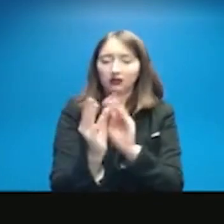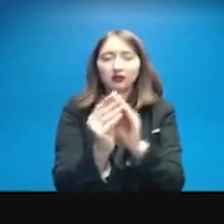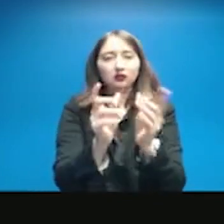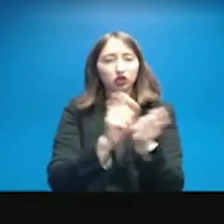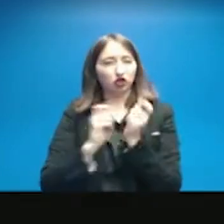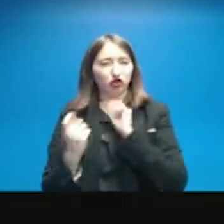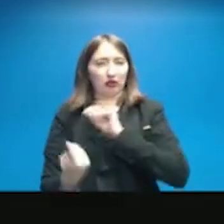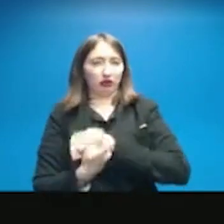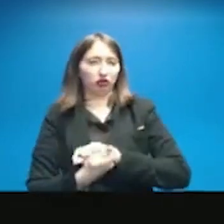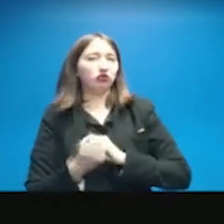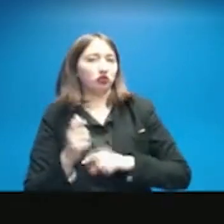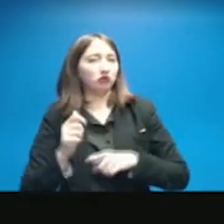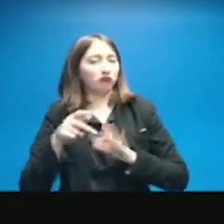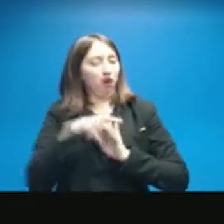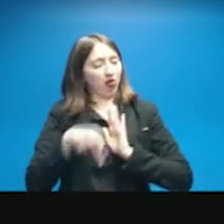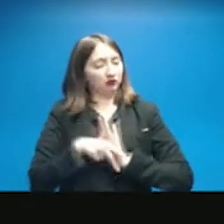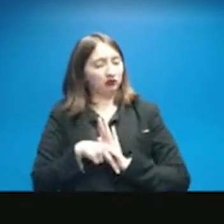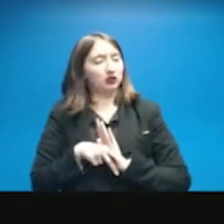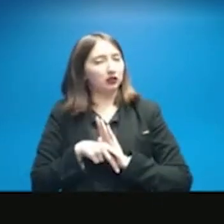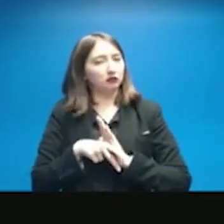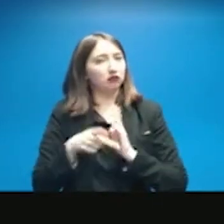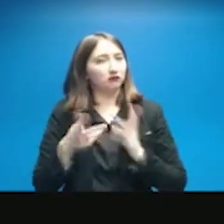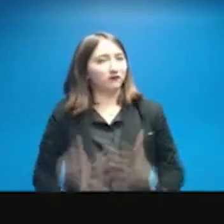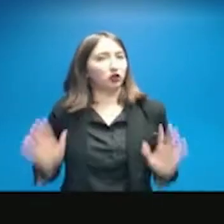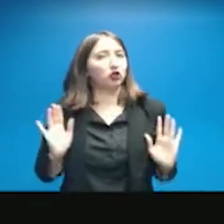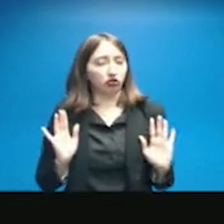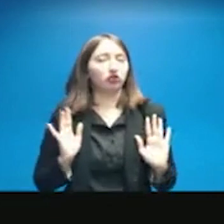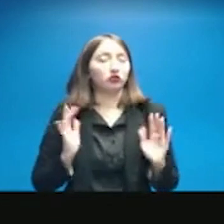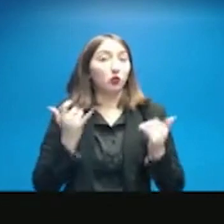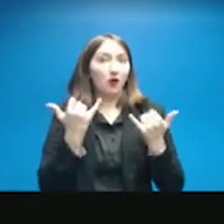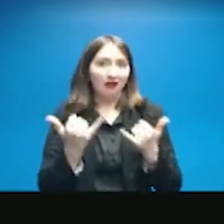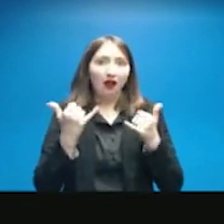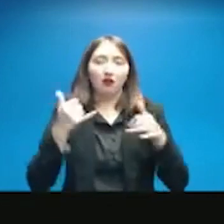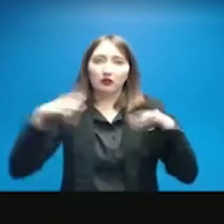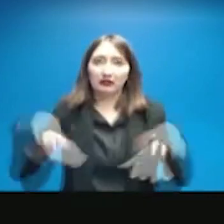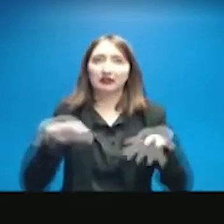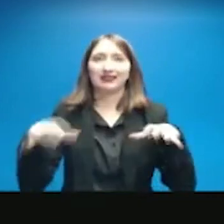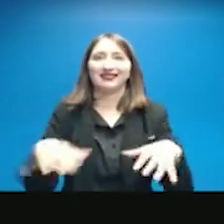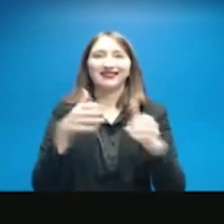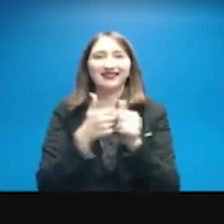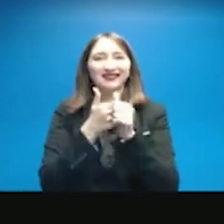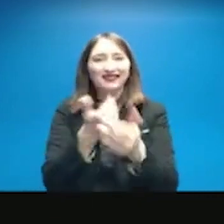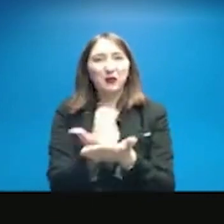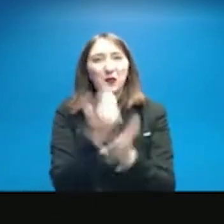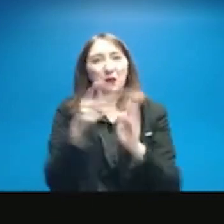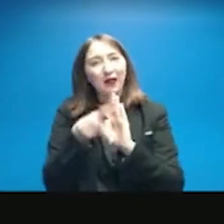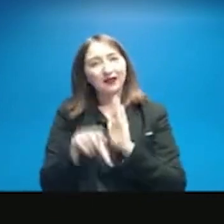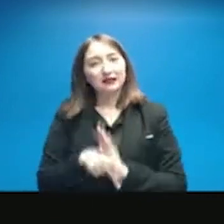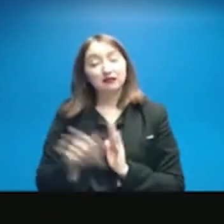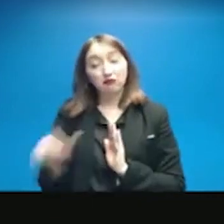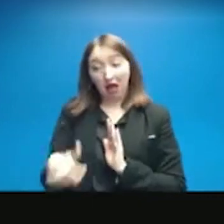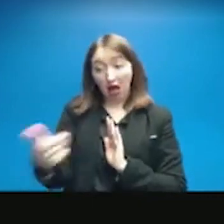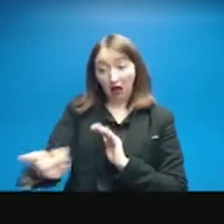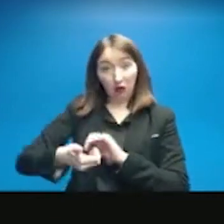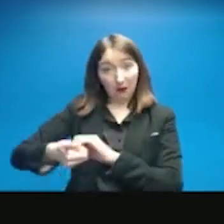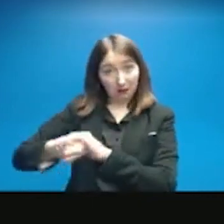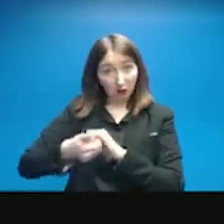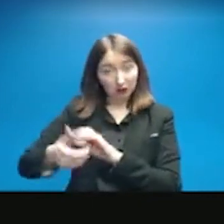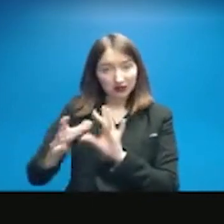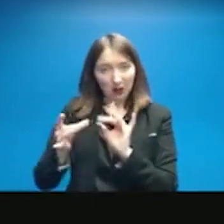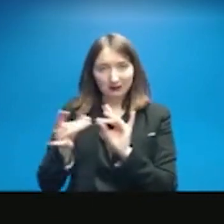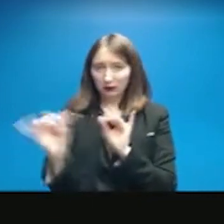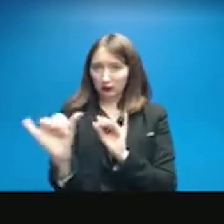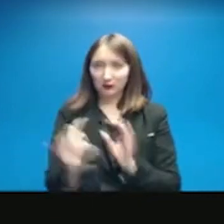made internally to our policies. And I'll open it up to our other partners to comment on that as well. And on that as well.